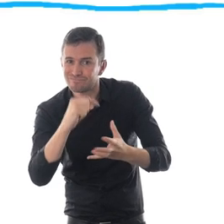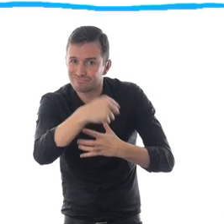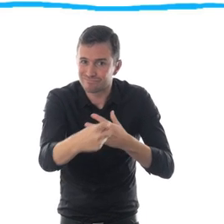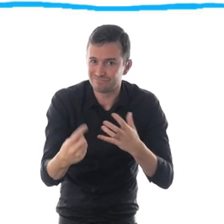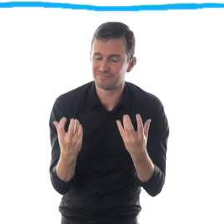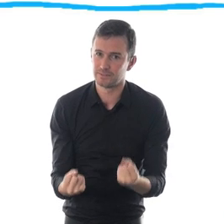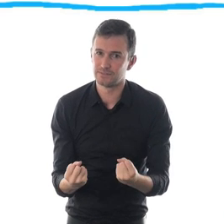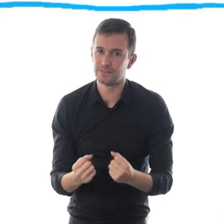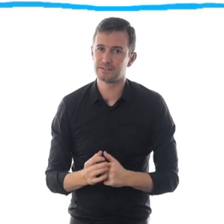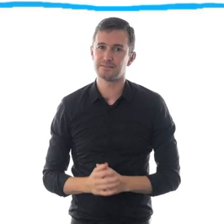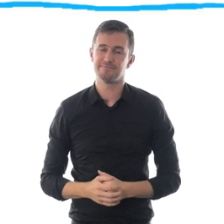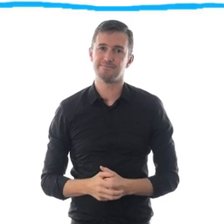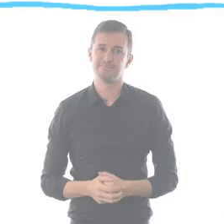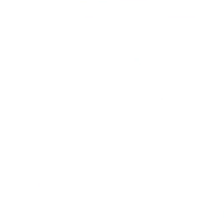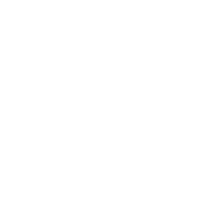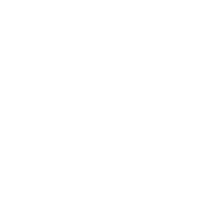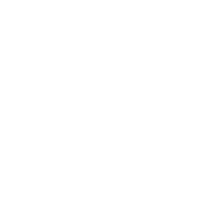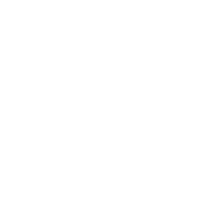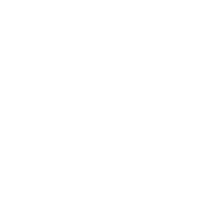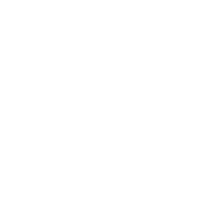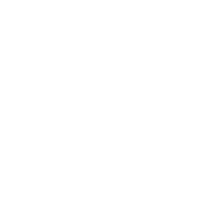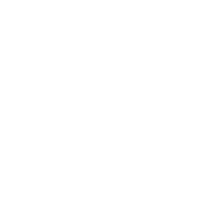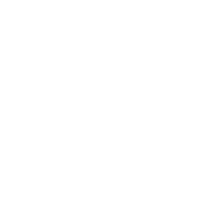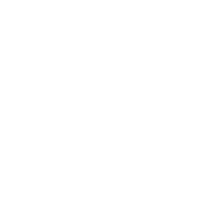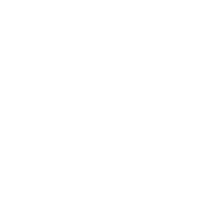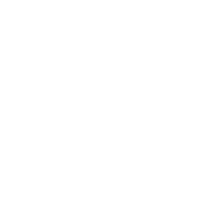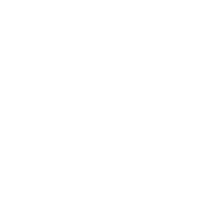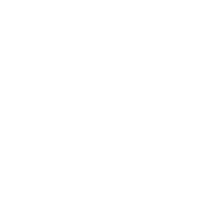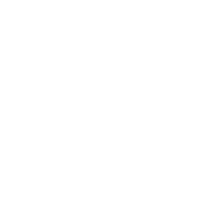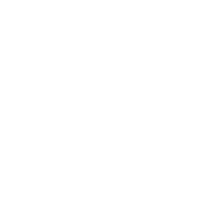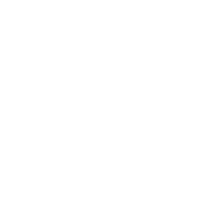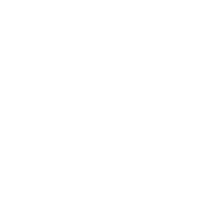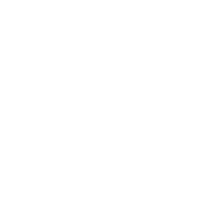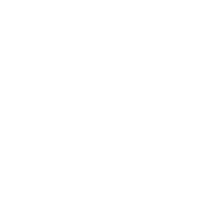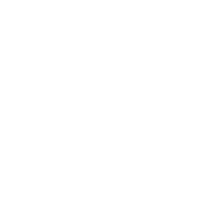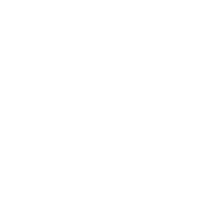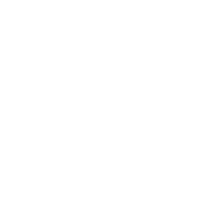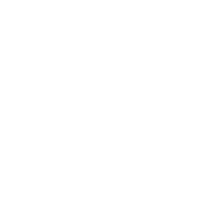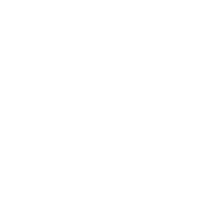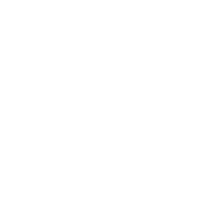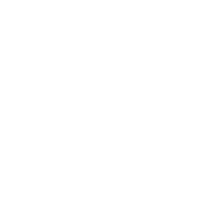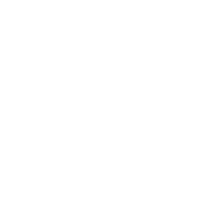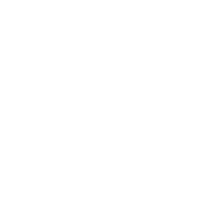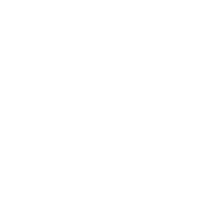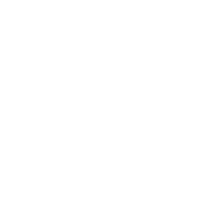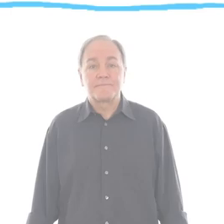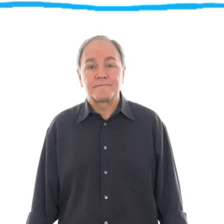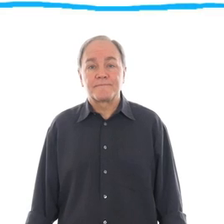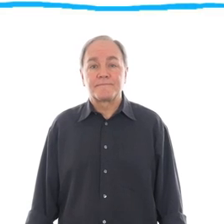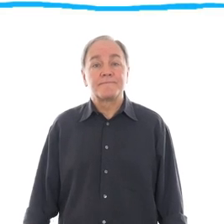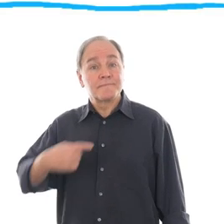cartoons illustrate each model. Rolando Villamero Jr., 24 years old, Philippines.